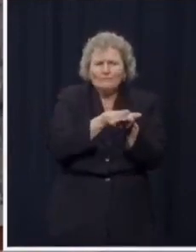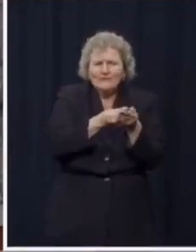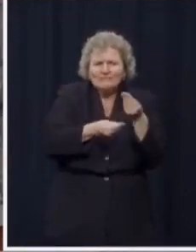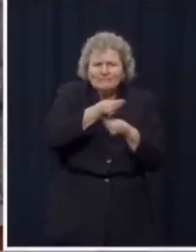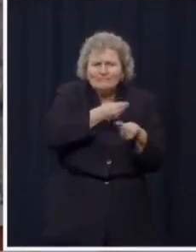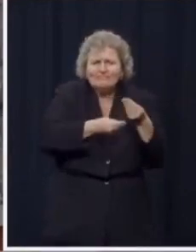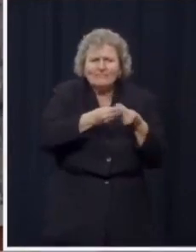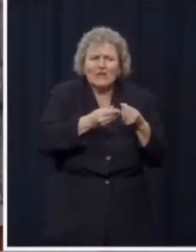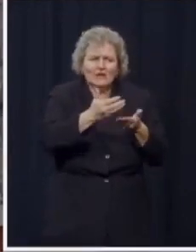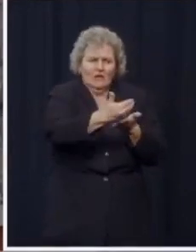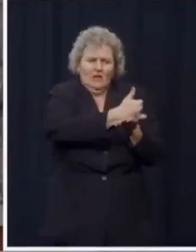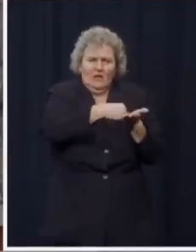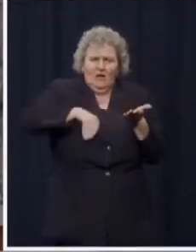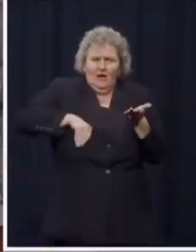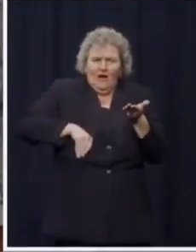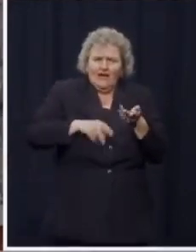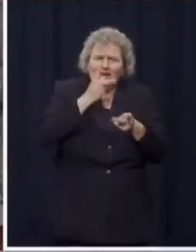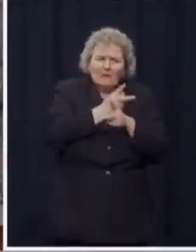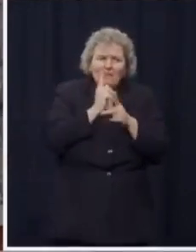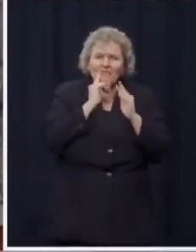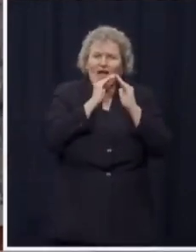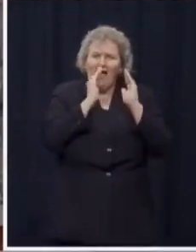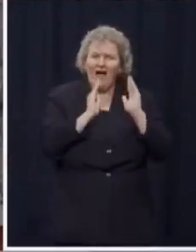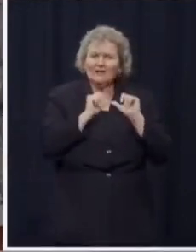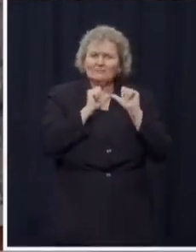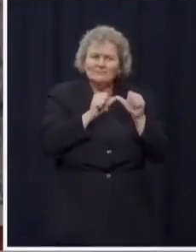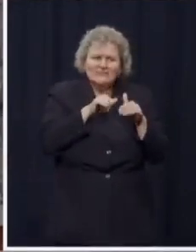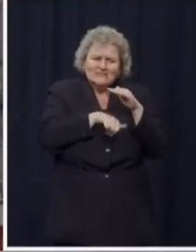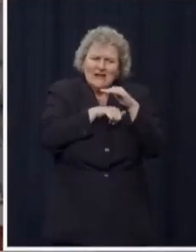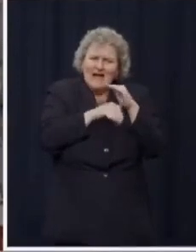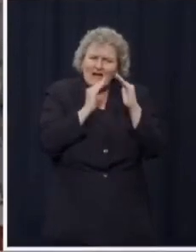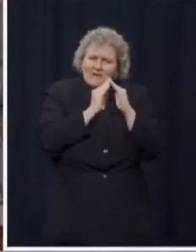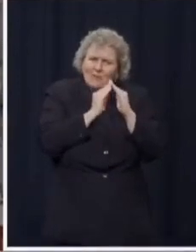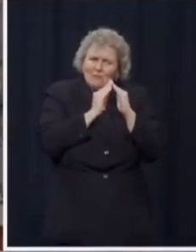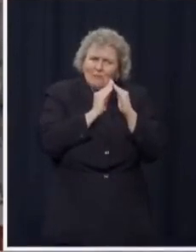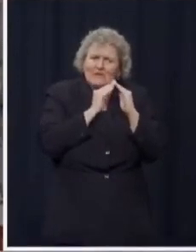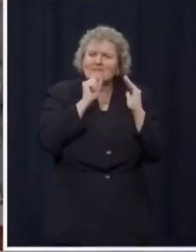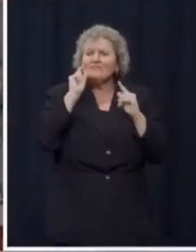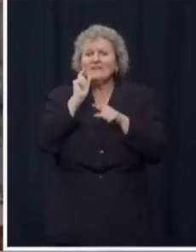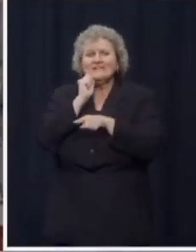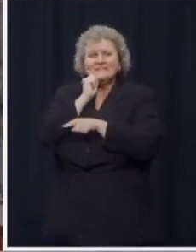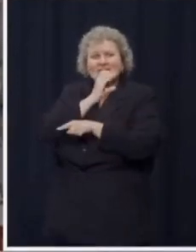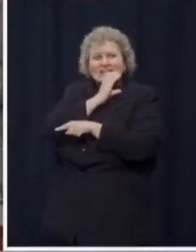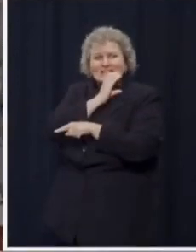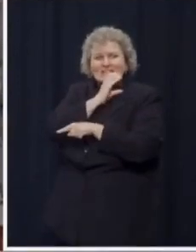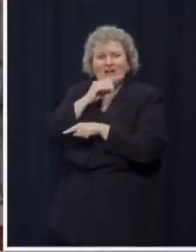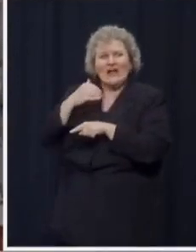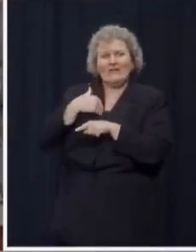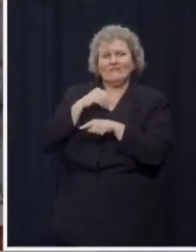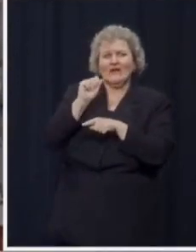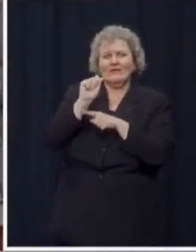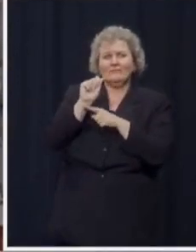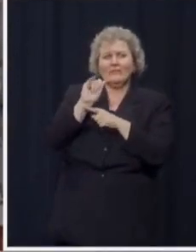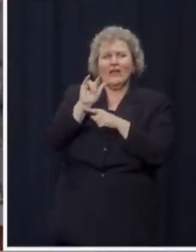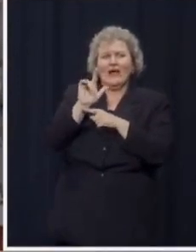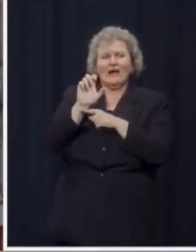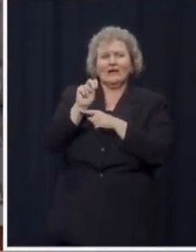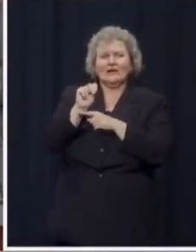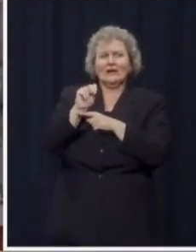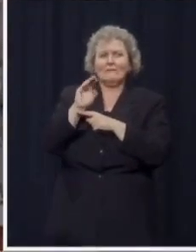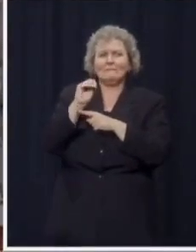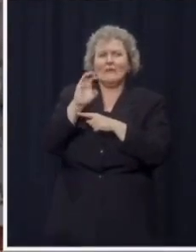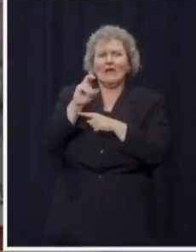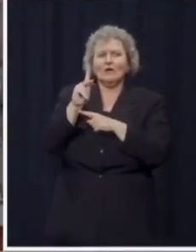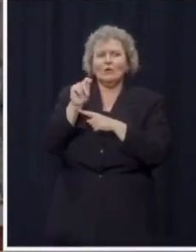so they can stay in their homes. Homes where seniors like Gaylene Makuska raised their families, lived their